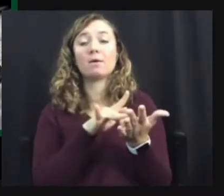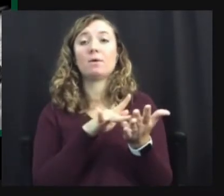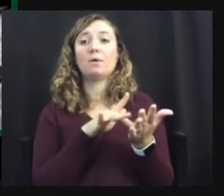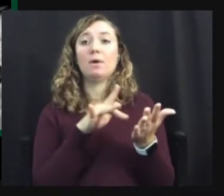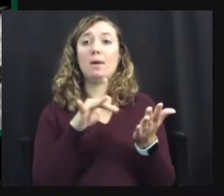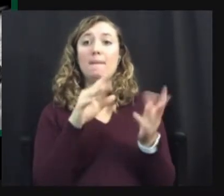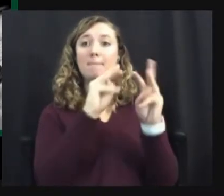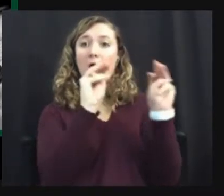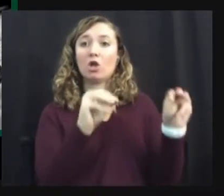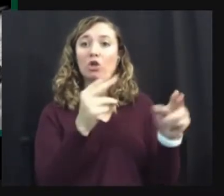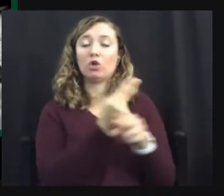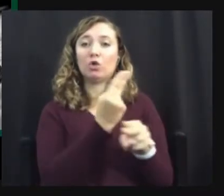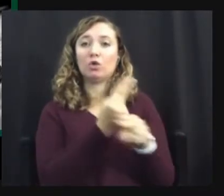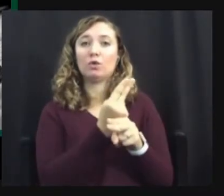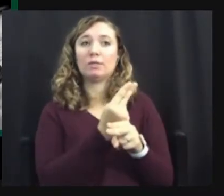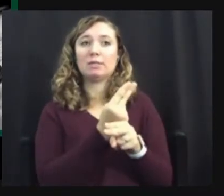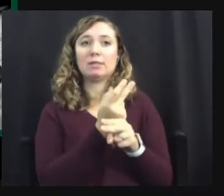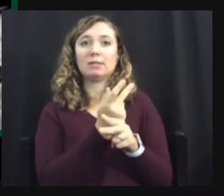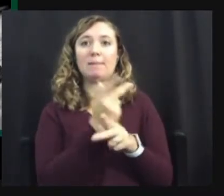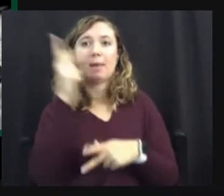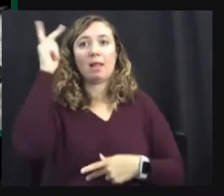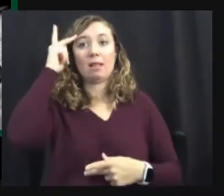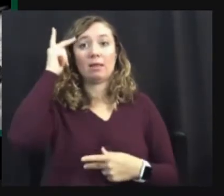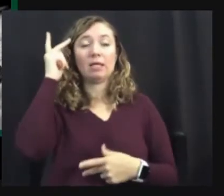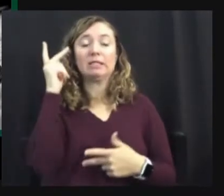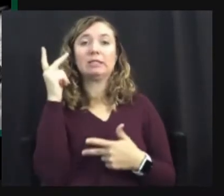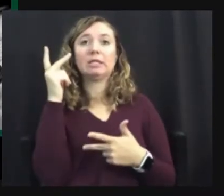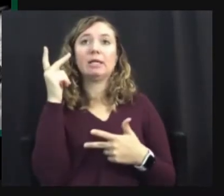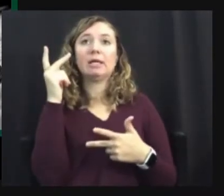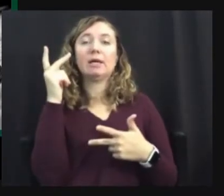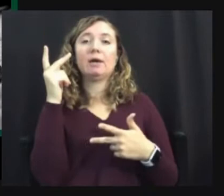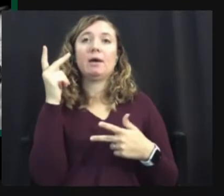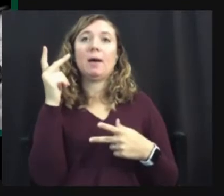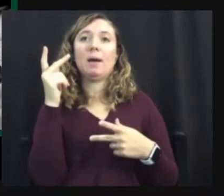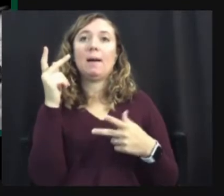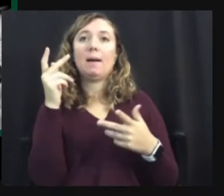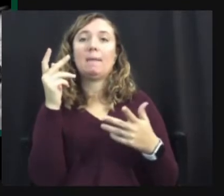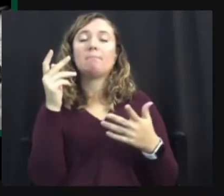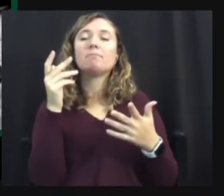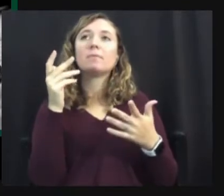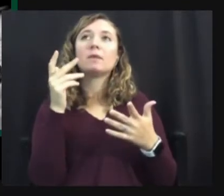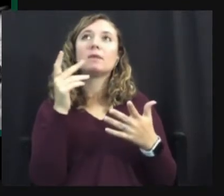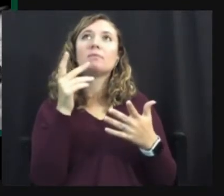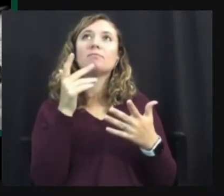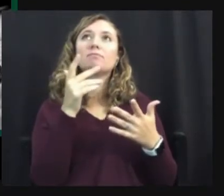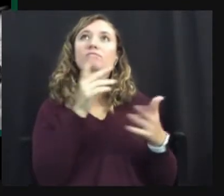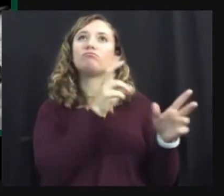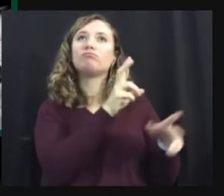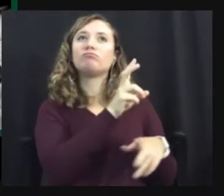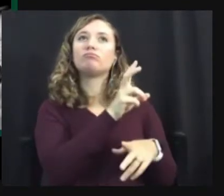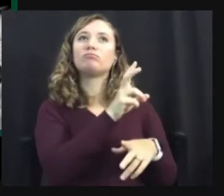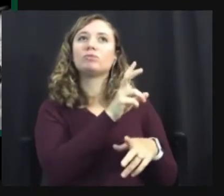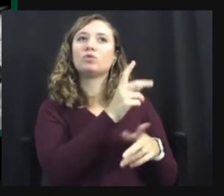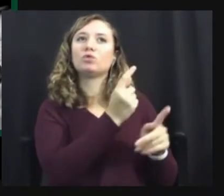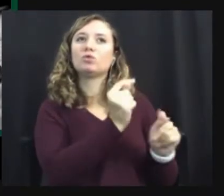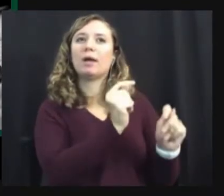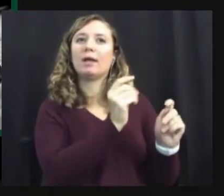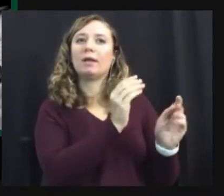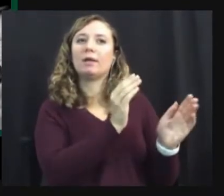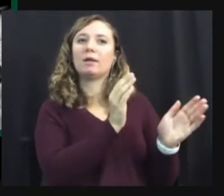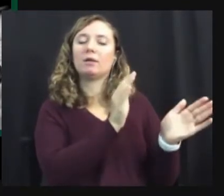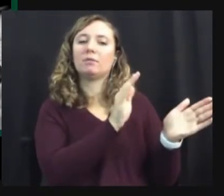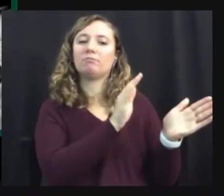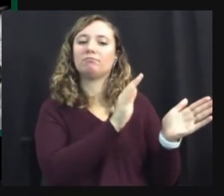pathology paradigm as a way of, um, getting people back into the range of quote unquote